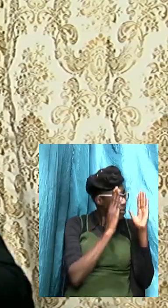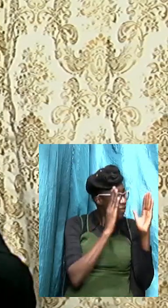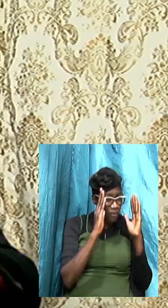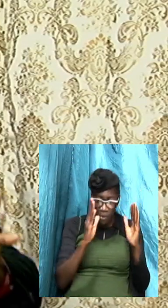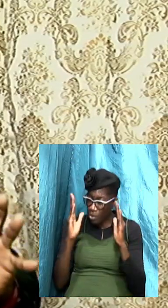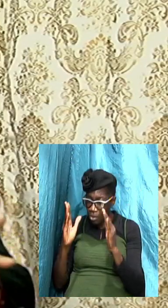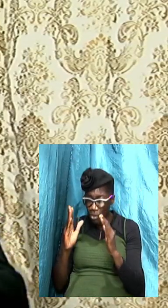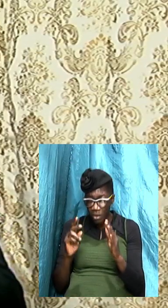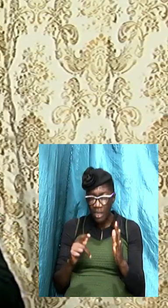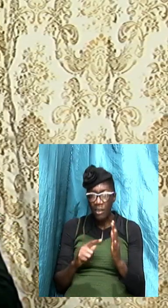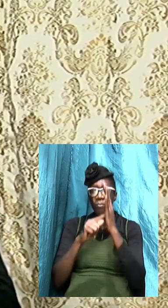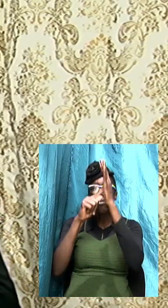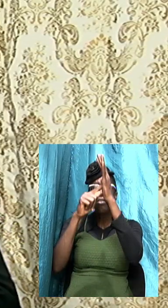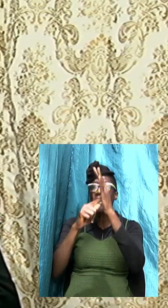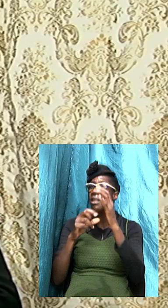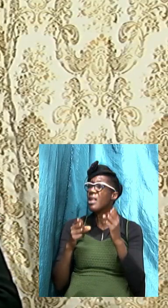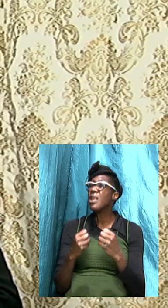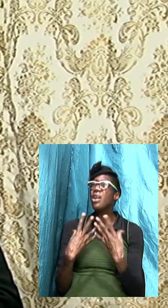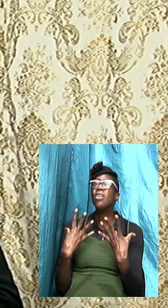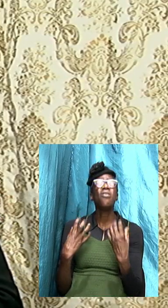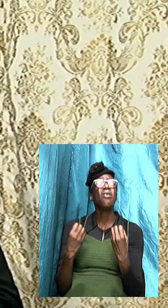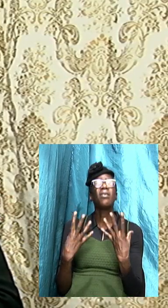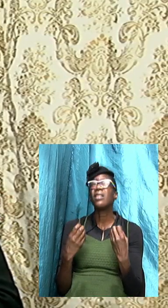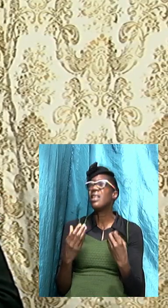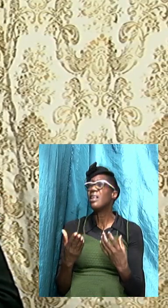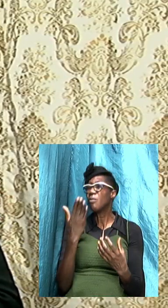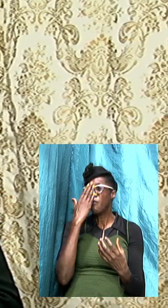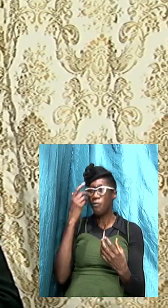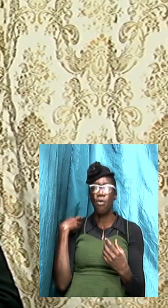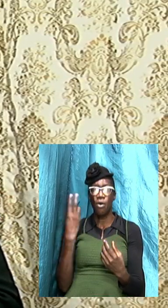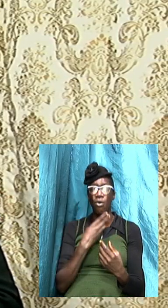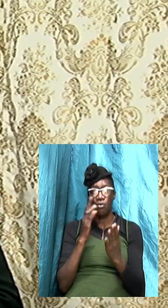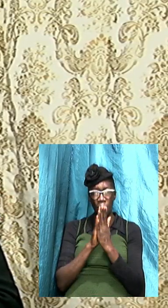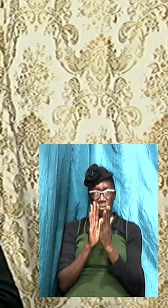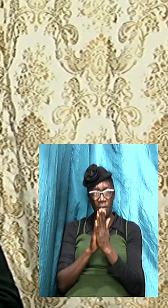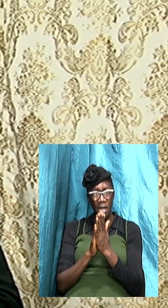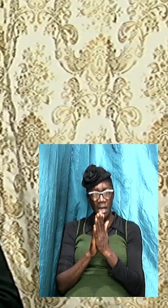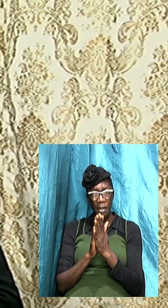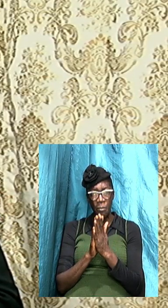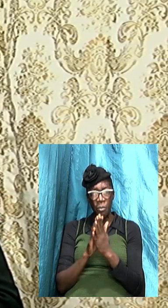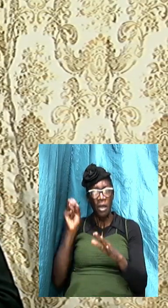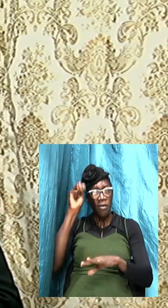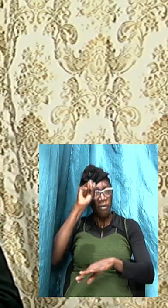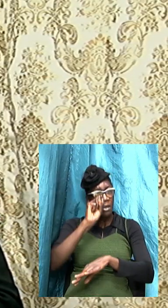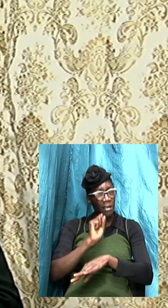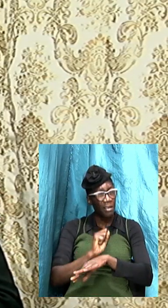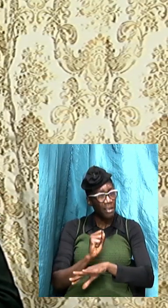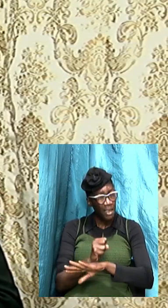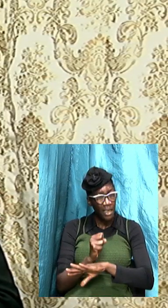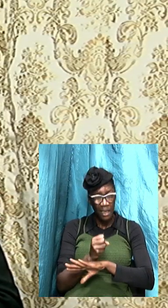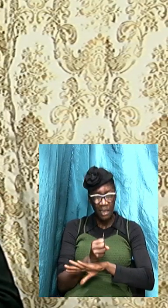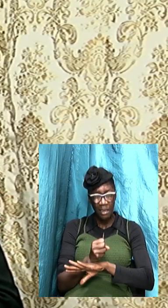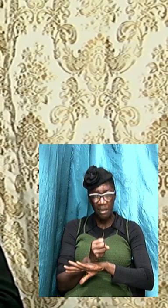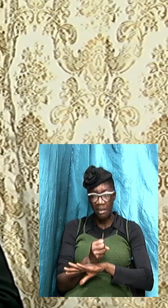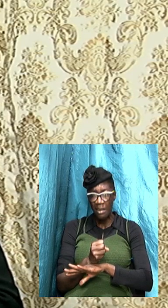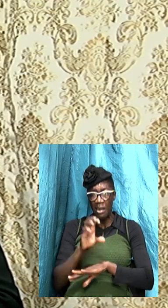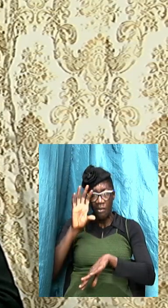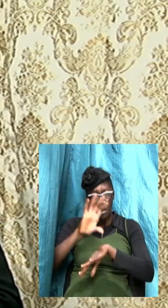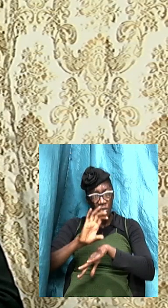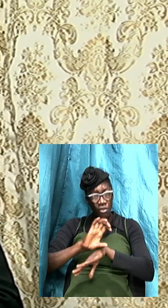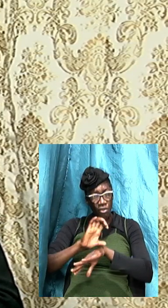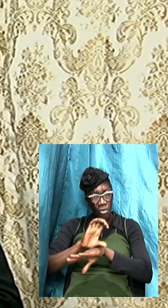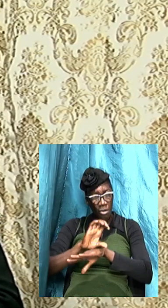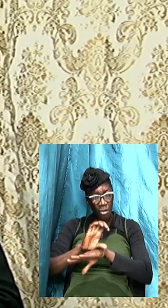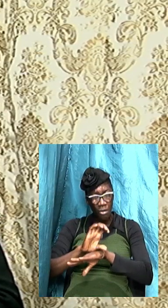is presenting many things before us but we pray God for the saints tonight we pray God for the church tonight God that we